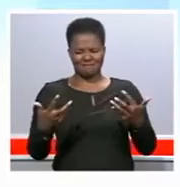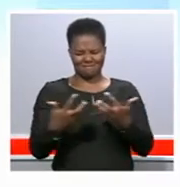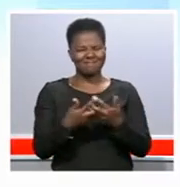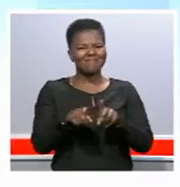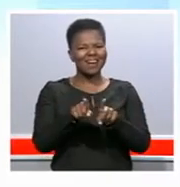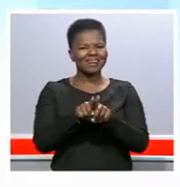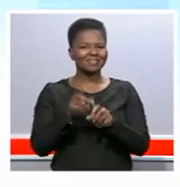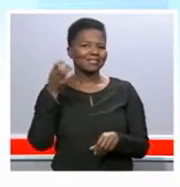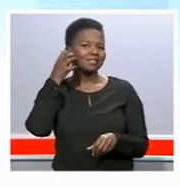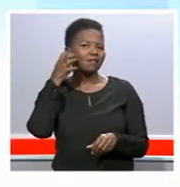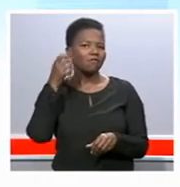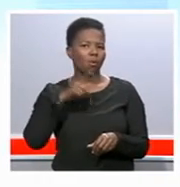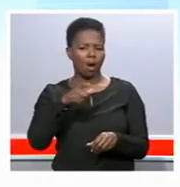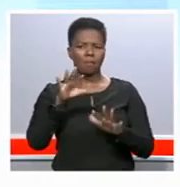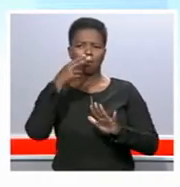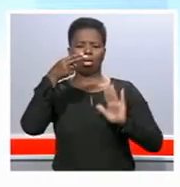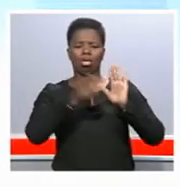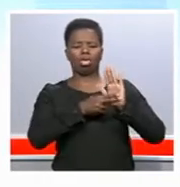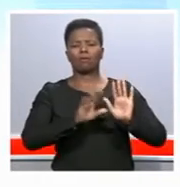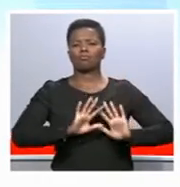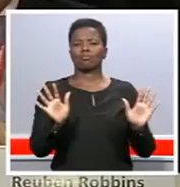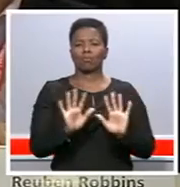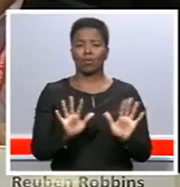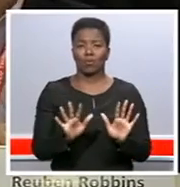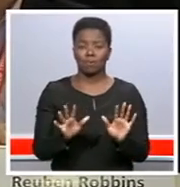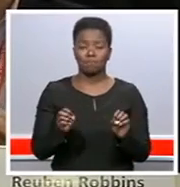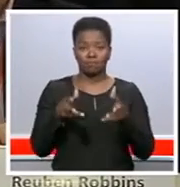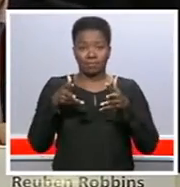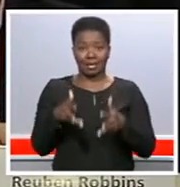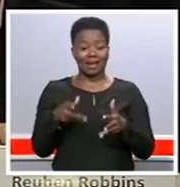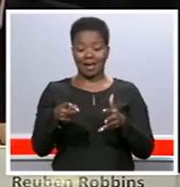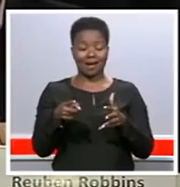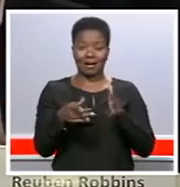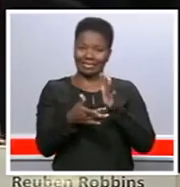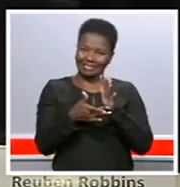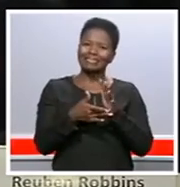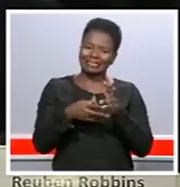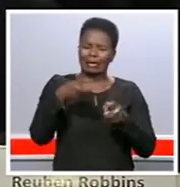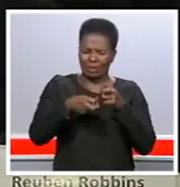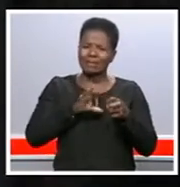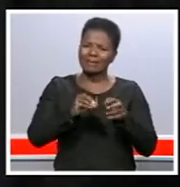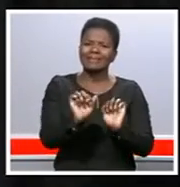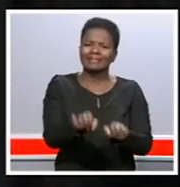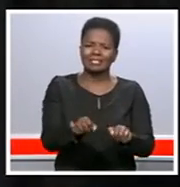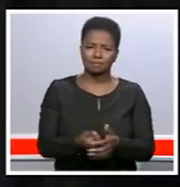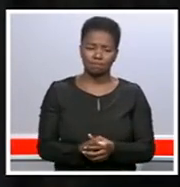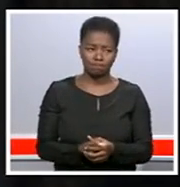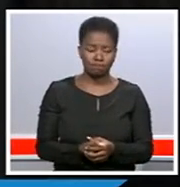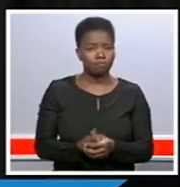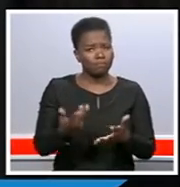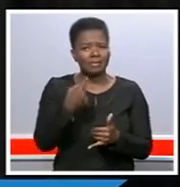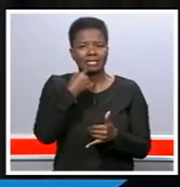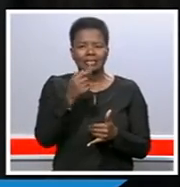phone to combat stigma. But the technology is not without glitches. So there can